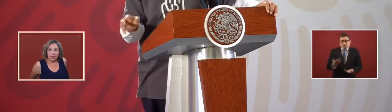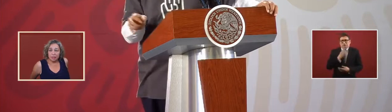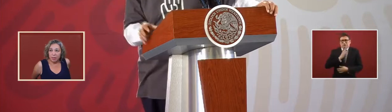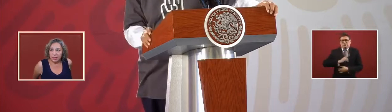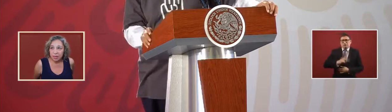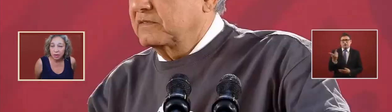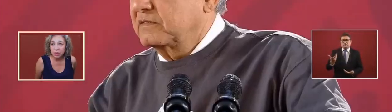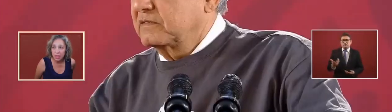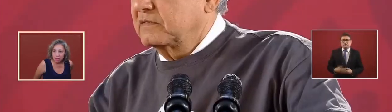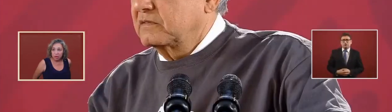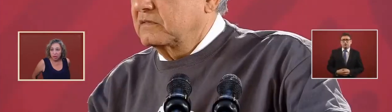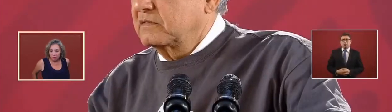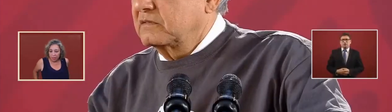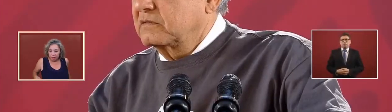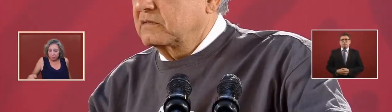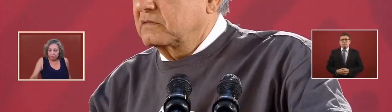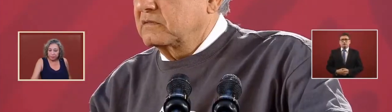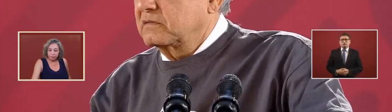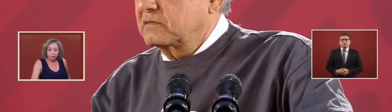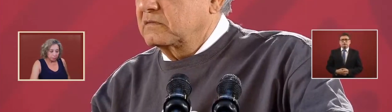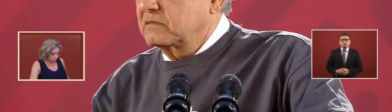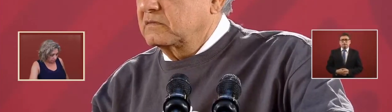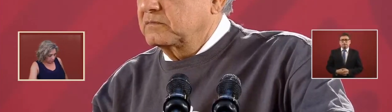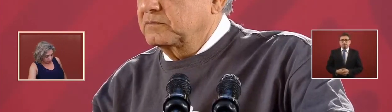that's the best thing there could be